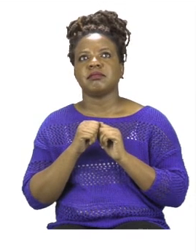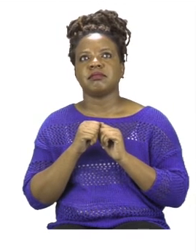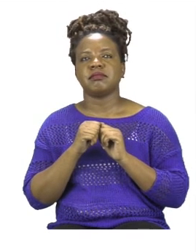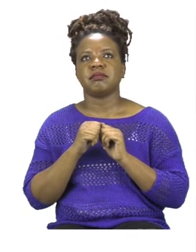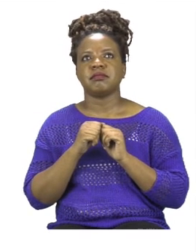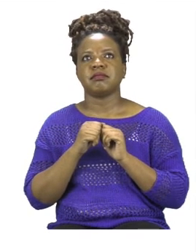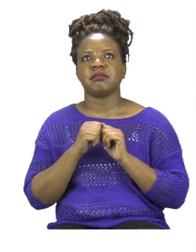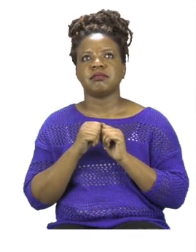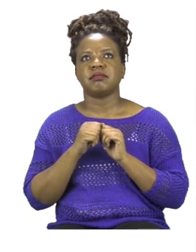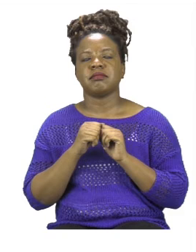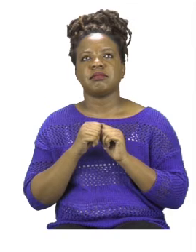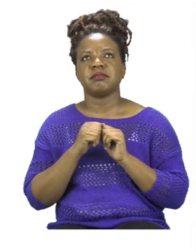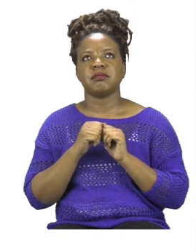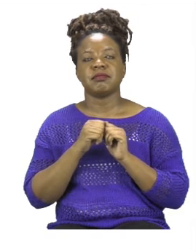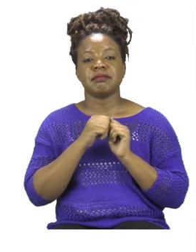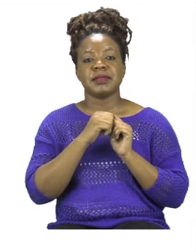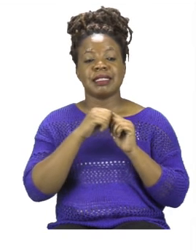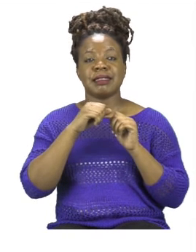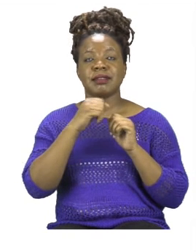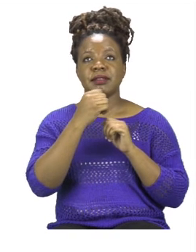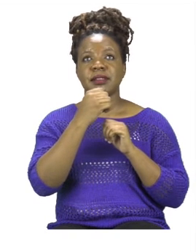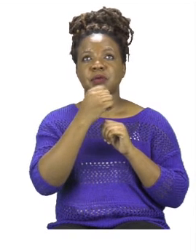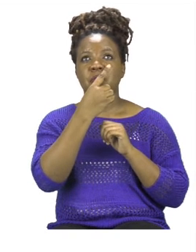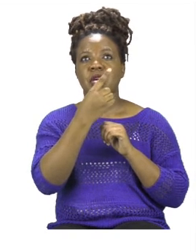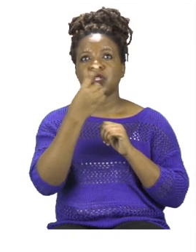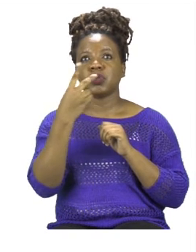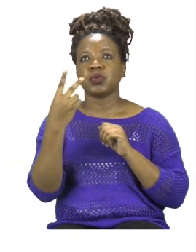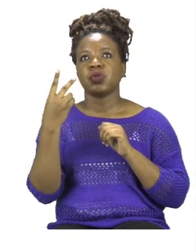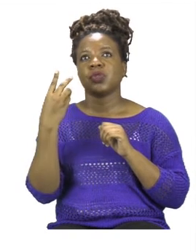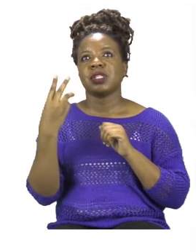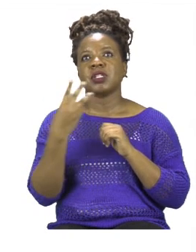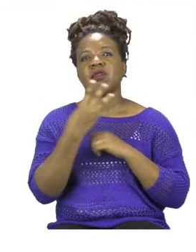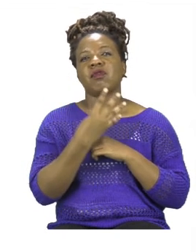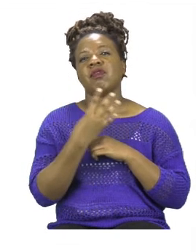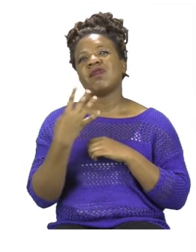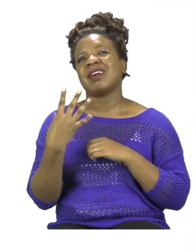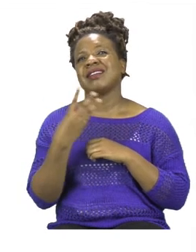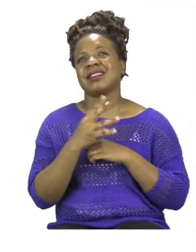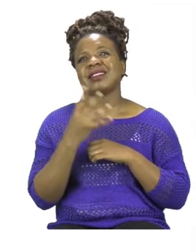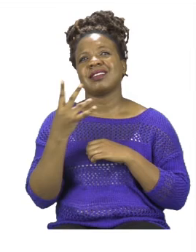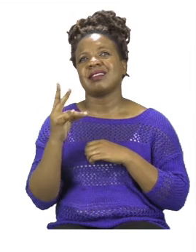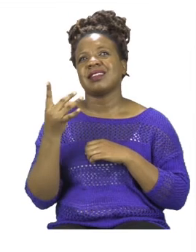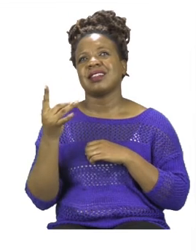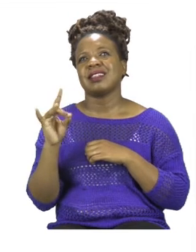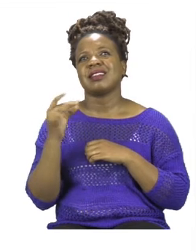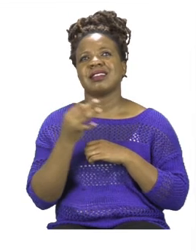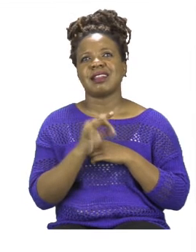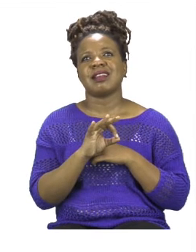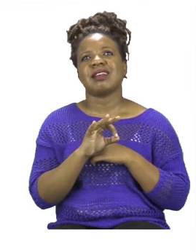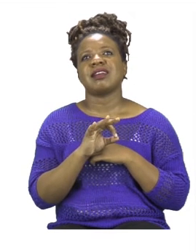area of each shape. Now as you can see there is a large area and then a smaller area with